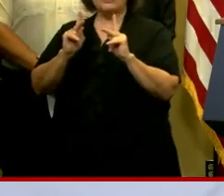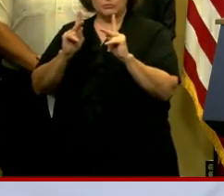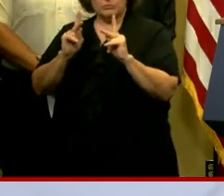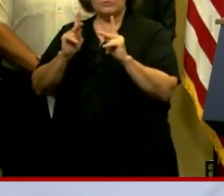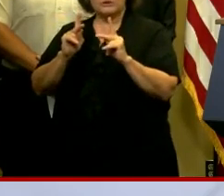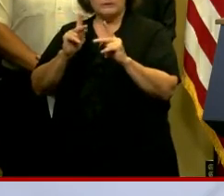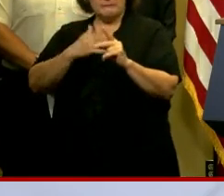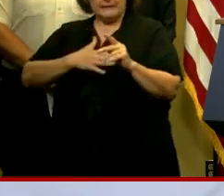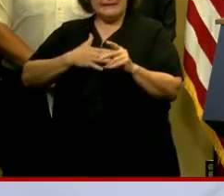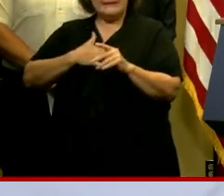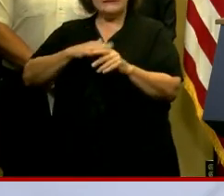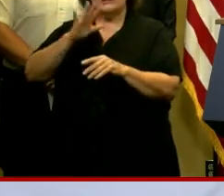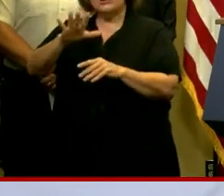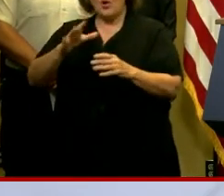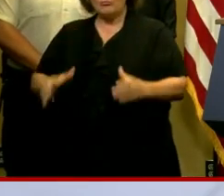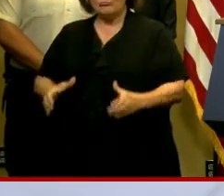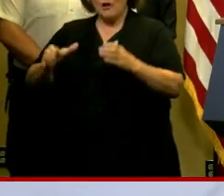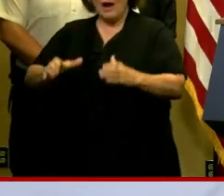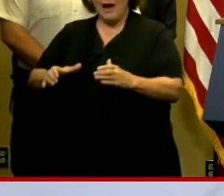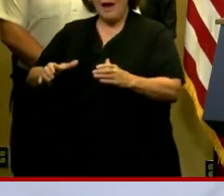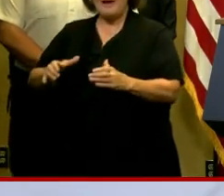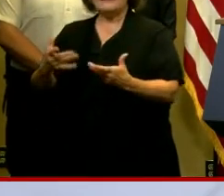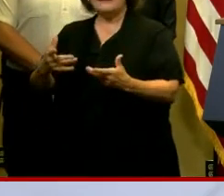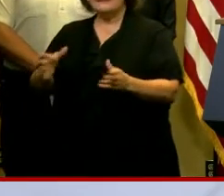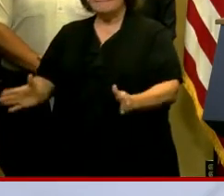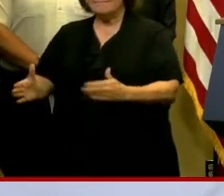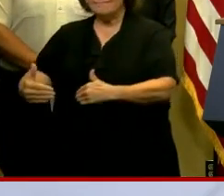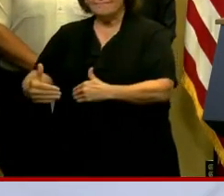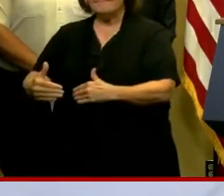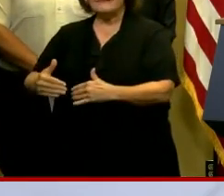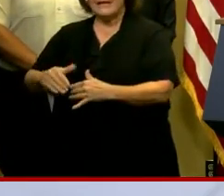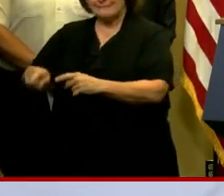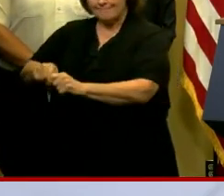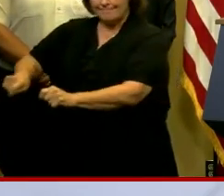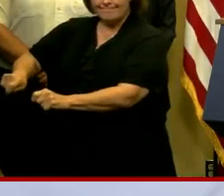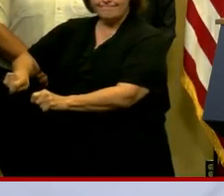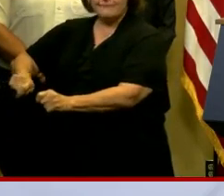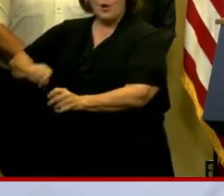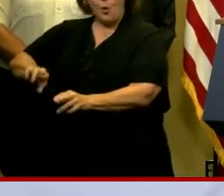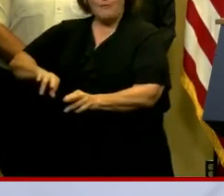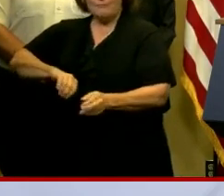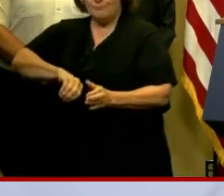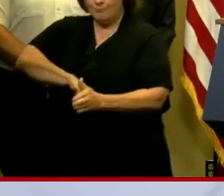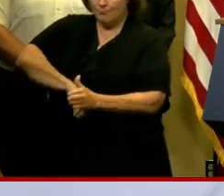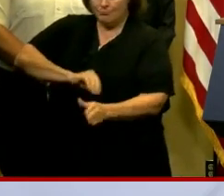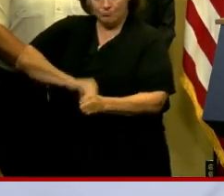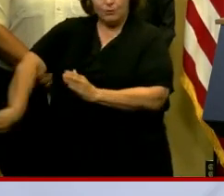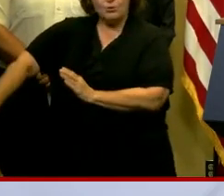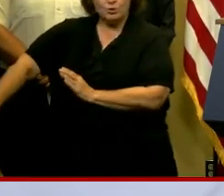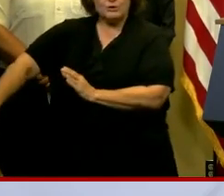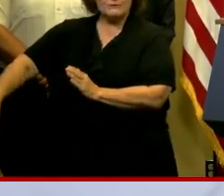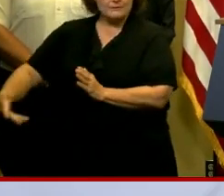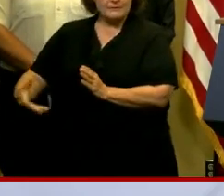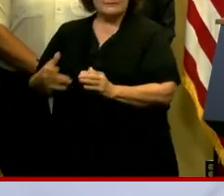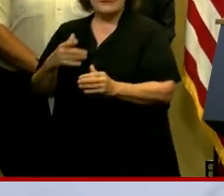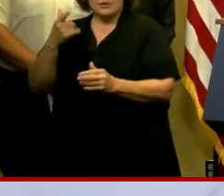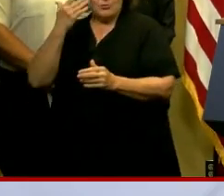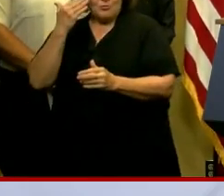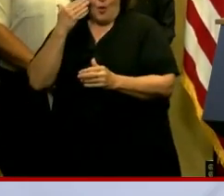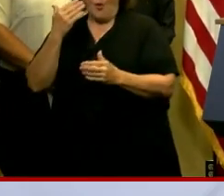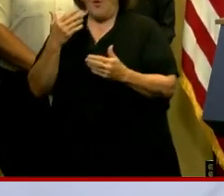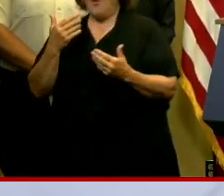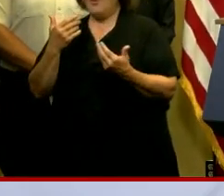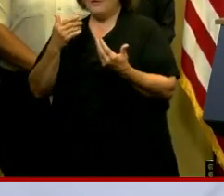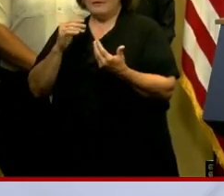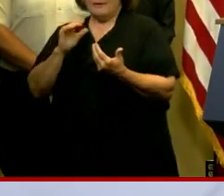to secure trash and recycling carts ahead of the storm. Everyone knows that we've